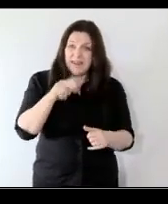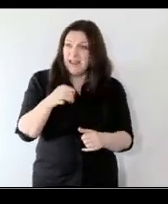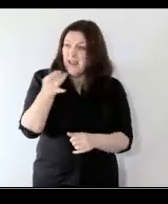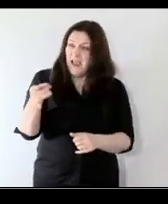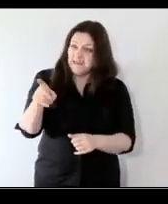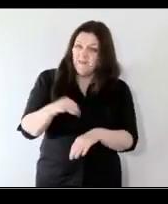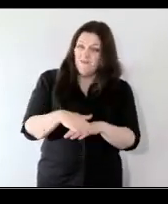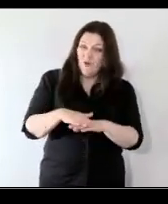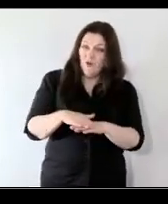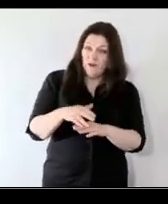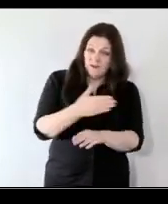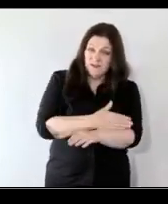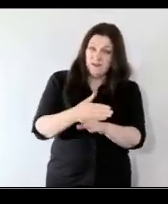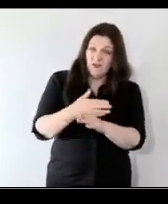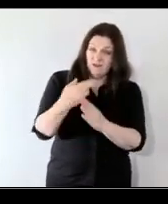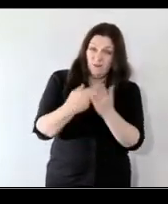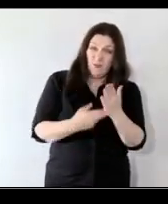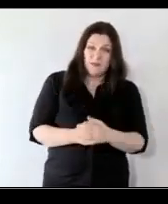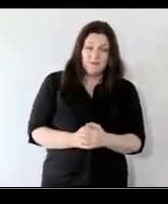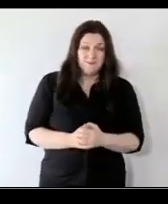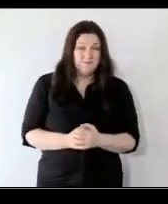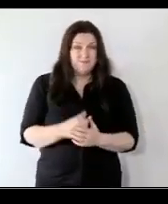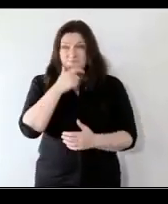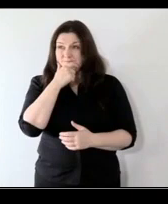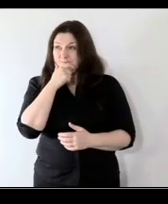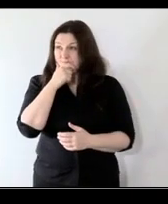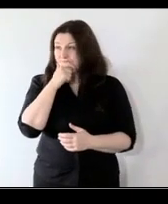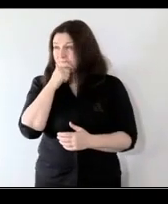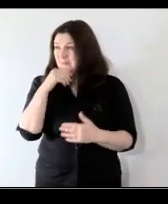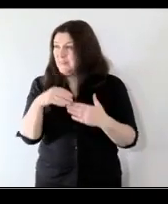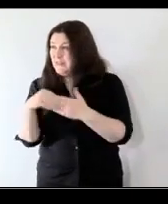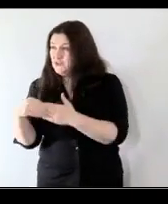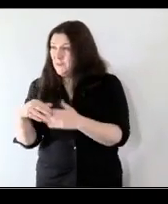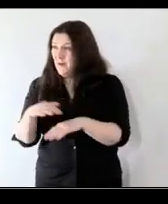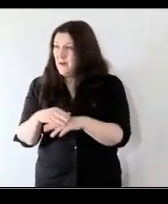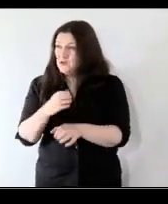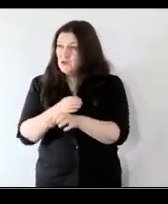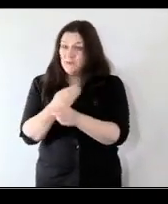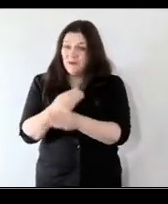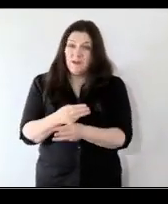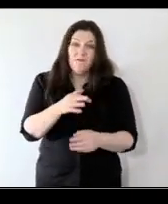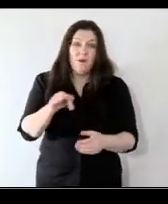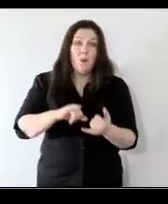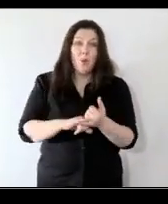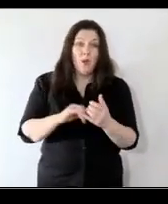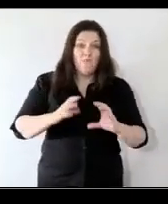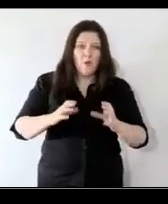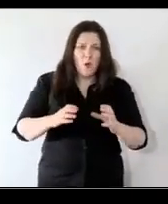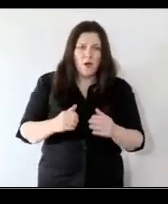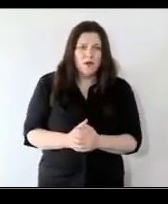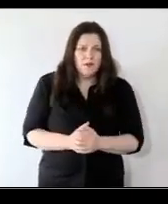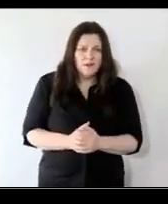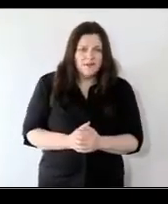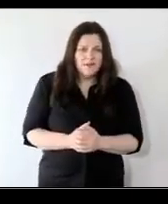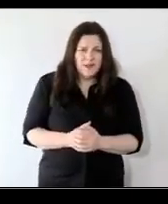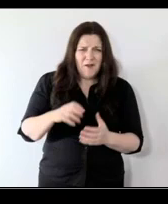ask to write a preface for that report um and the leadership on child poverty in the uk at the moment is coming from a footballer who